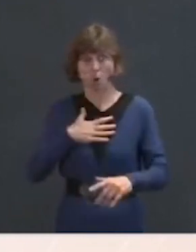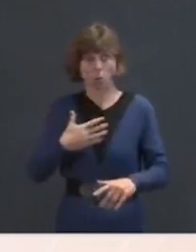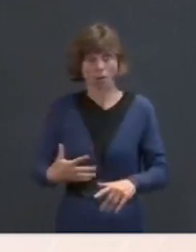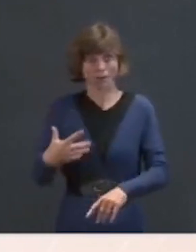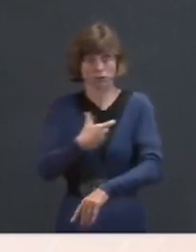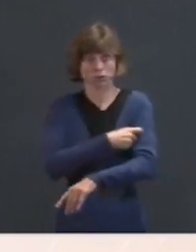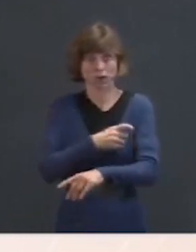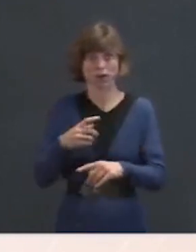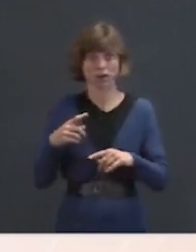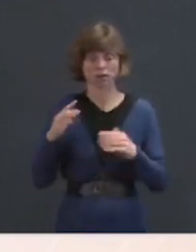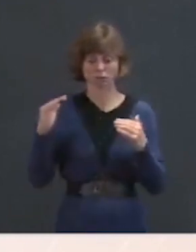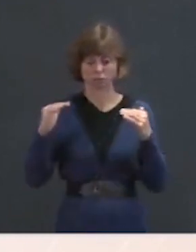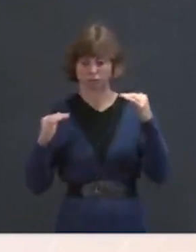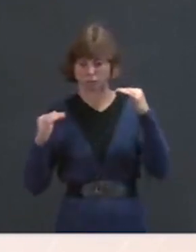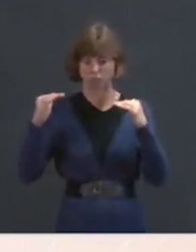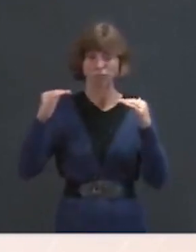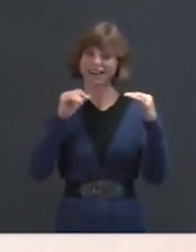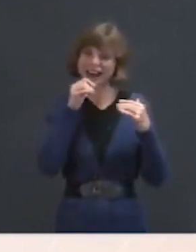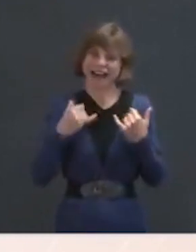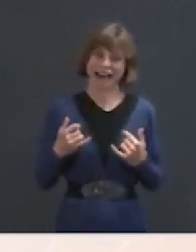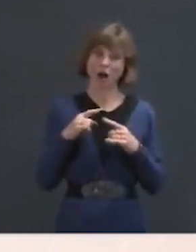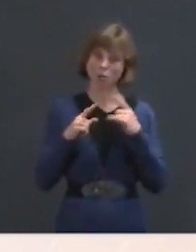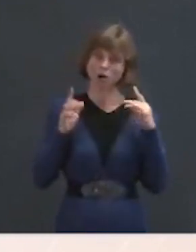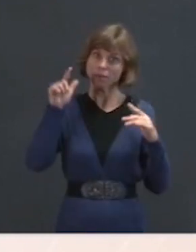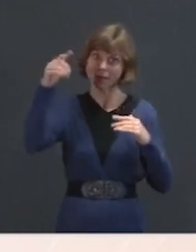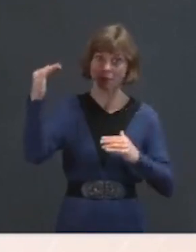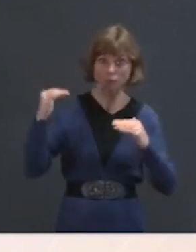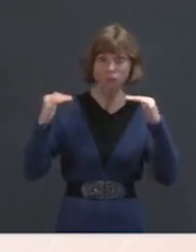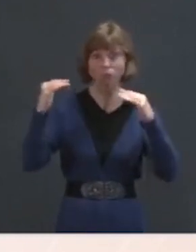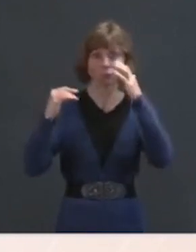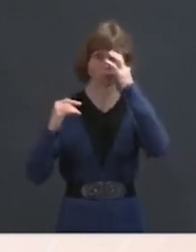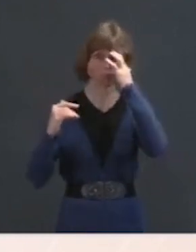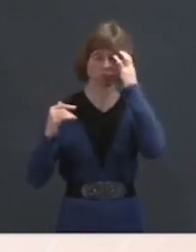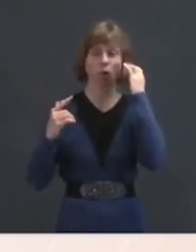in time. And we certainly welcome the encouragement from anyone to take a vaccine.